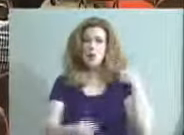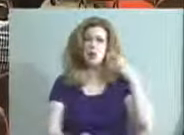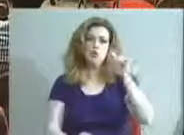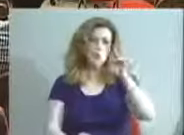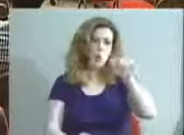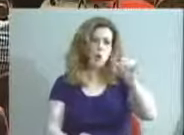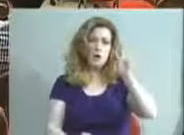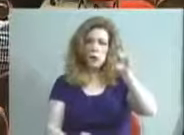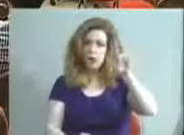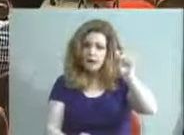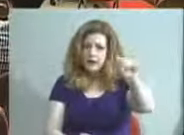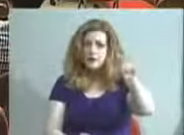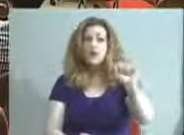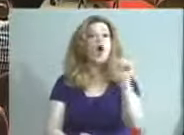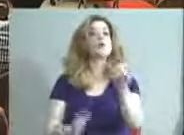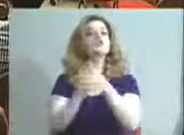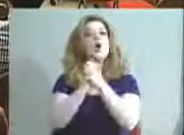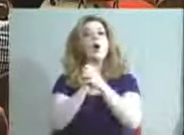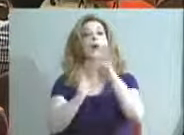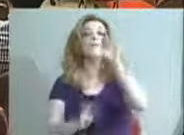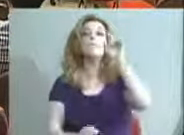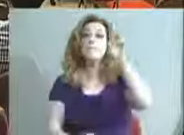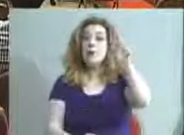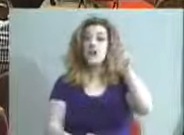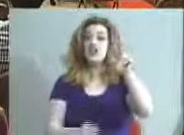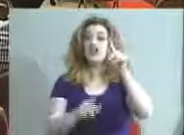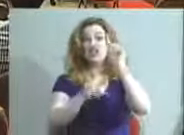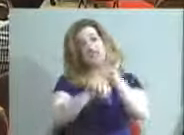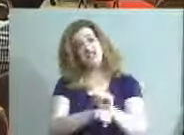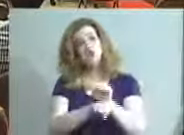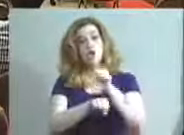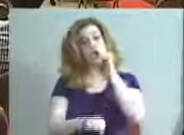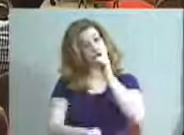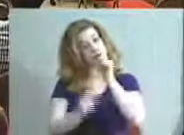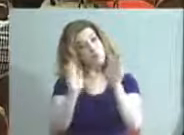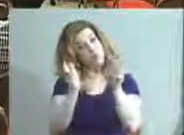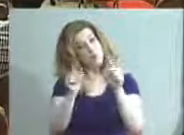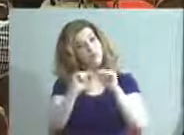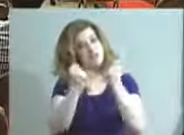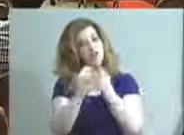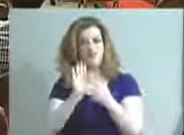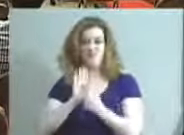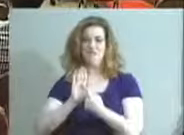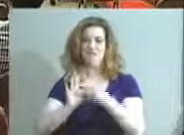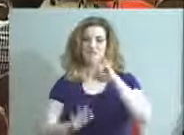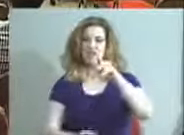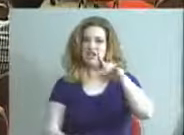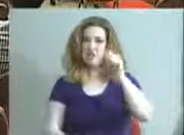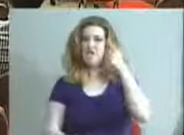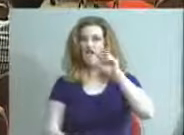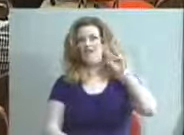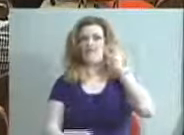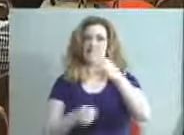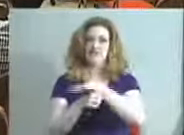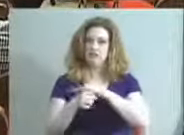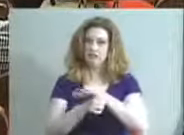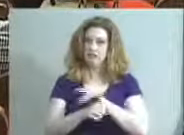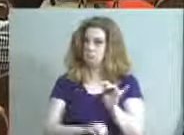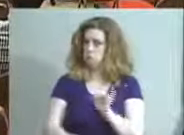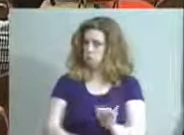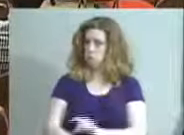also want to say congratulations to the Butler Traditional girls basketball team that will be representing JCPS for the Sixth Region as well.